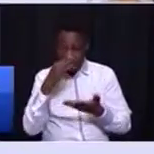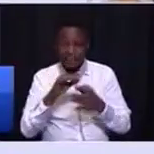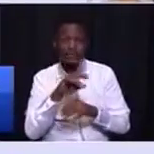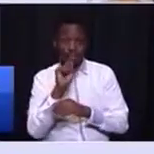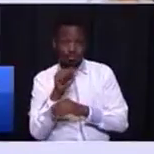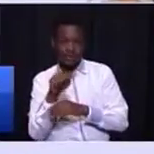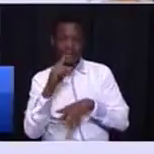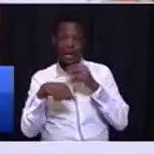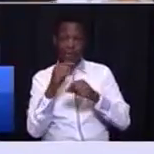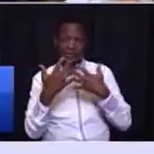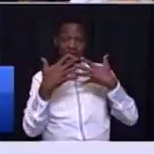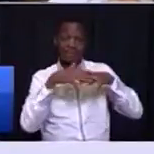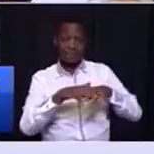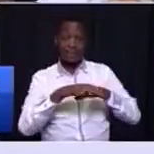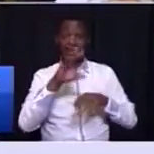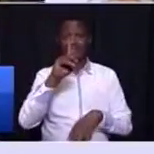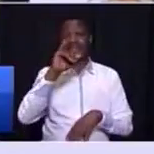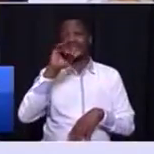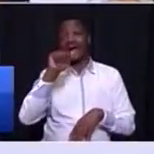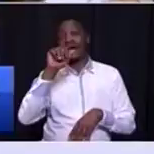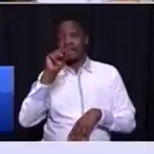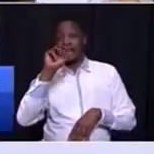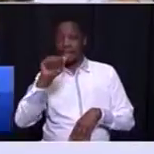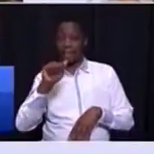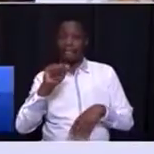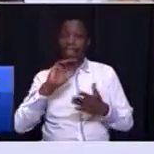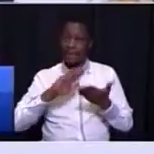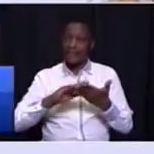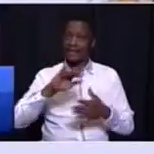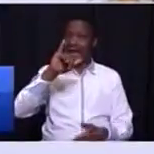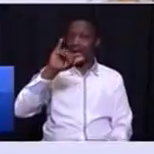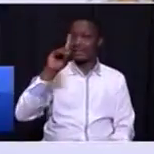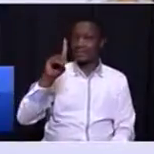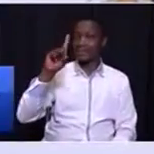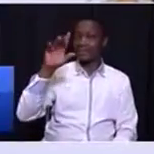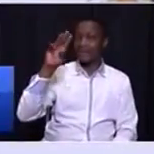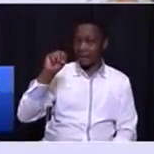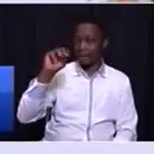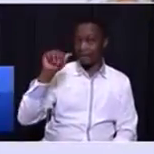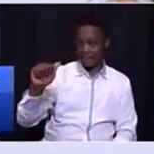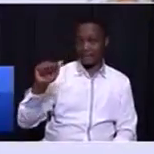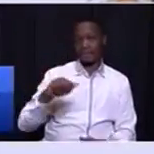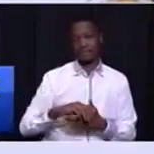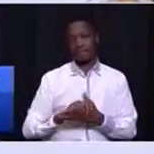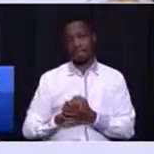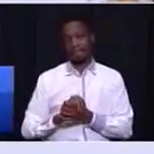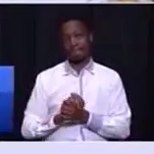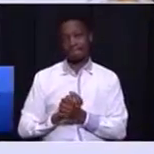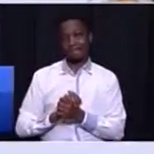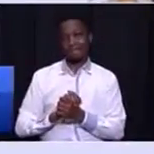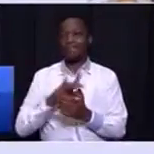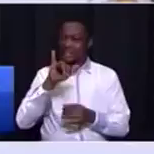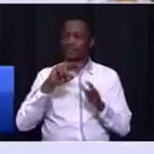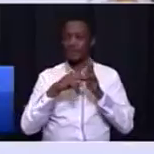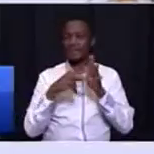about implementing Giyama and the IDMS. Yes. So that is what the